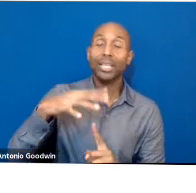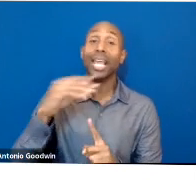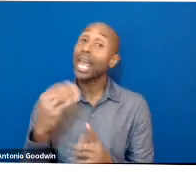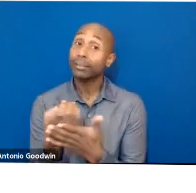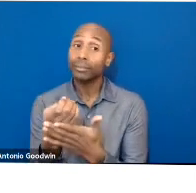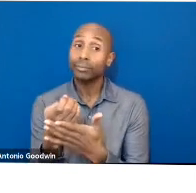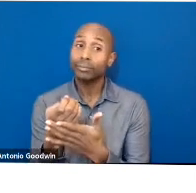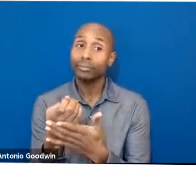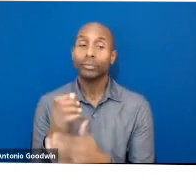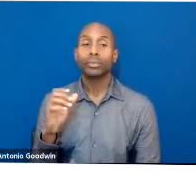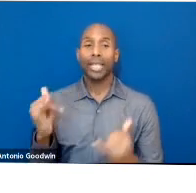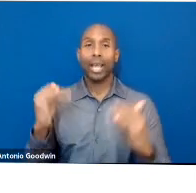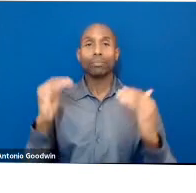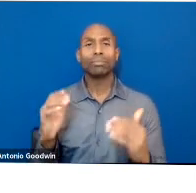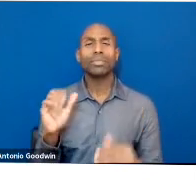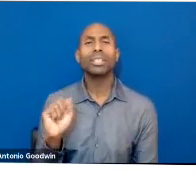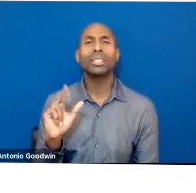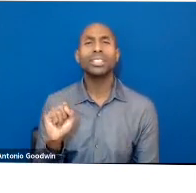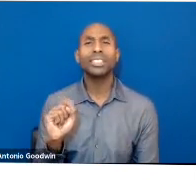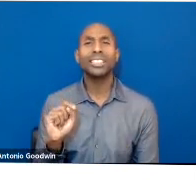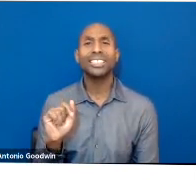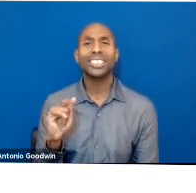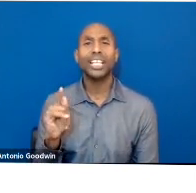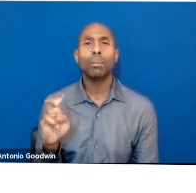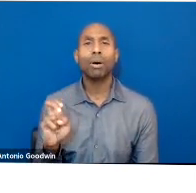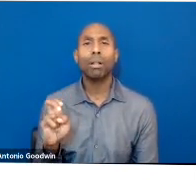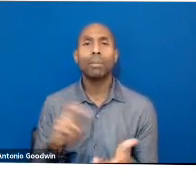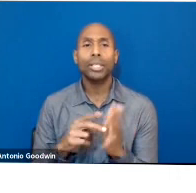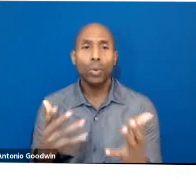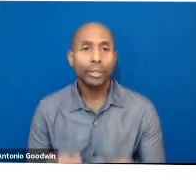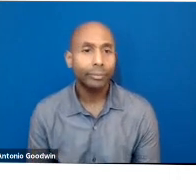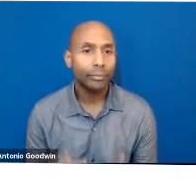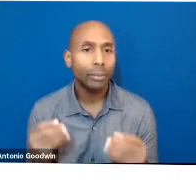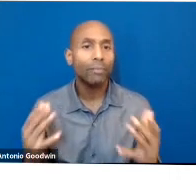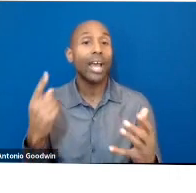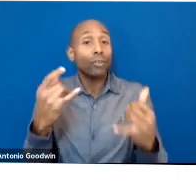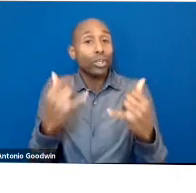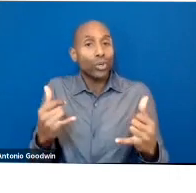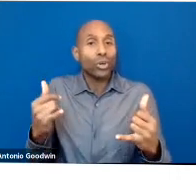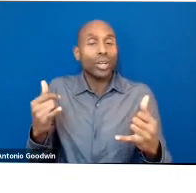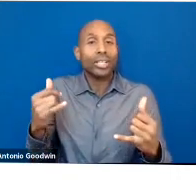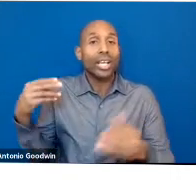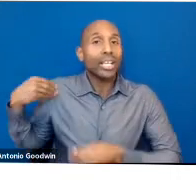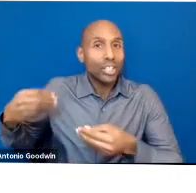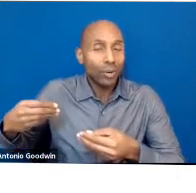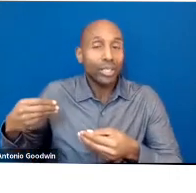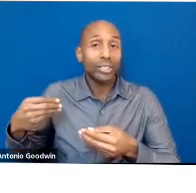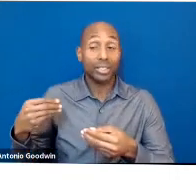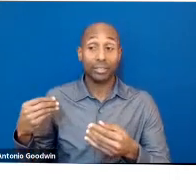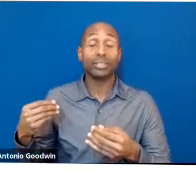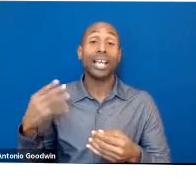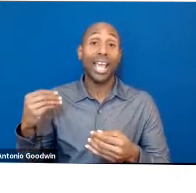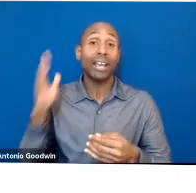being able to provide for current and future generations without violence, oppressive hierarchies, or environmental